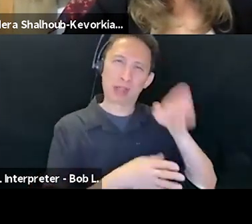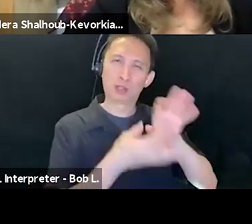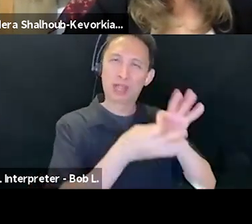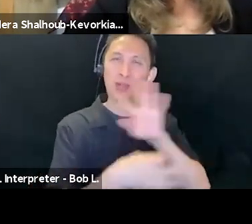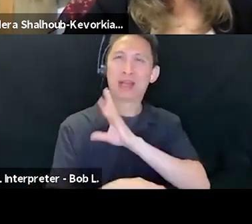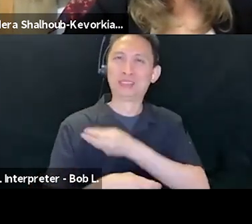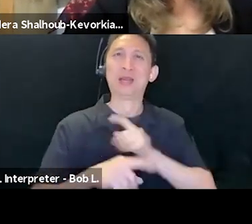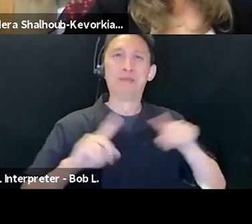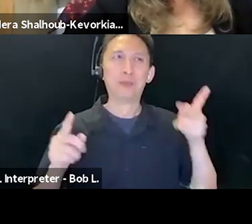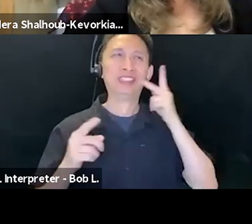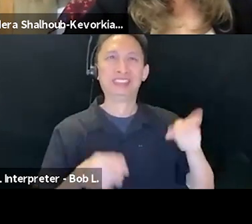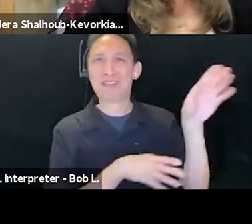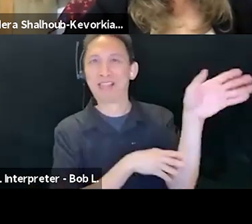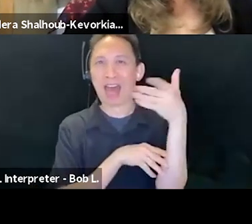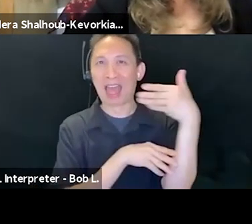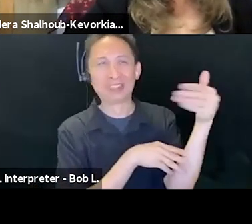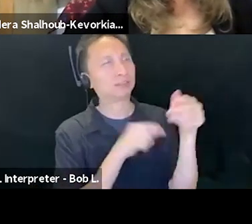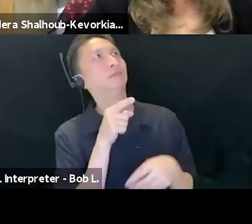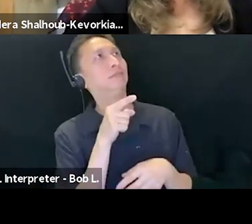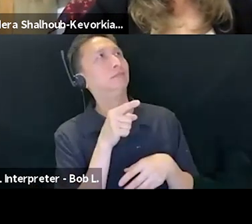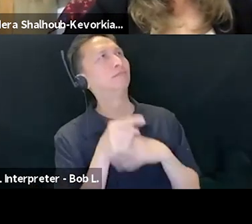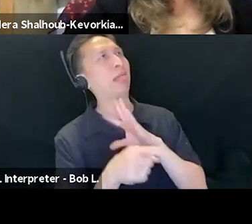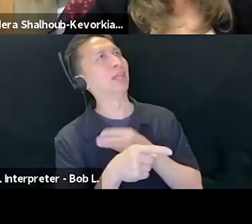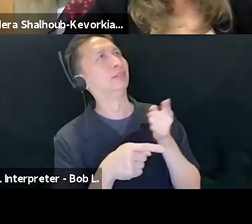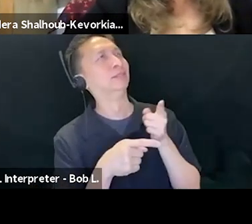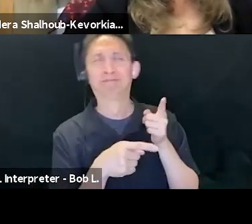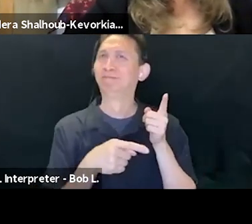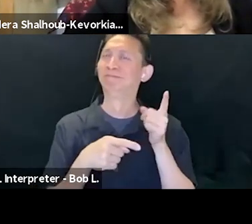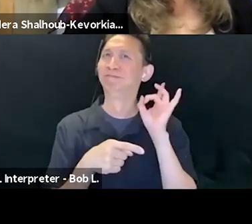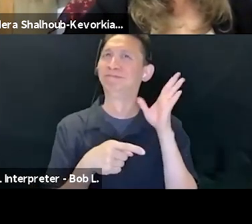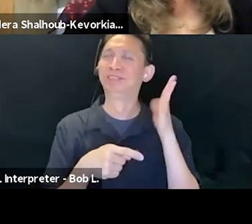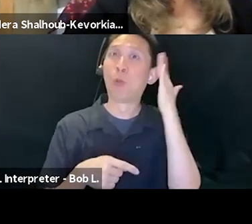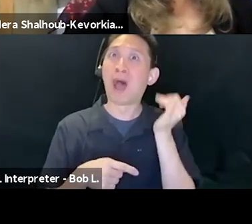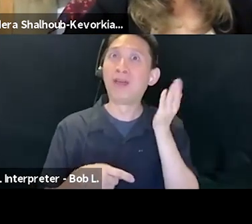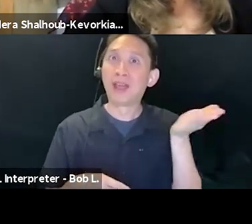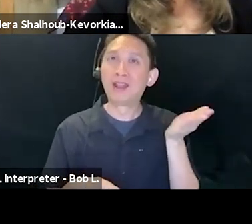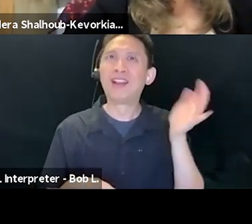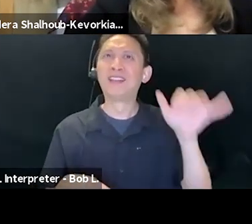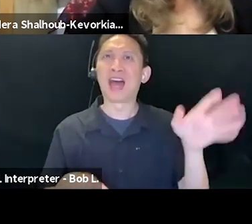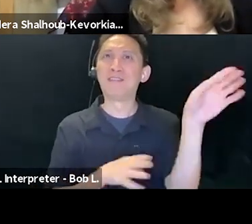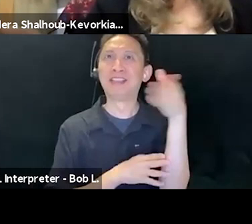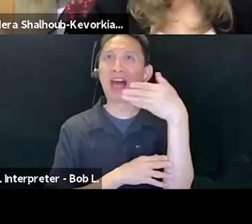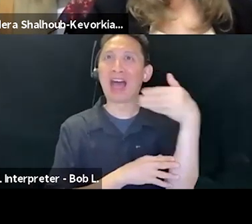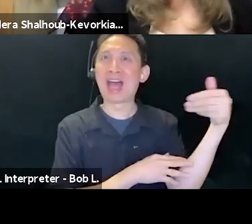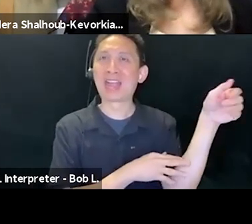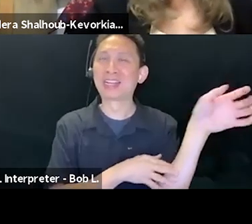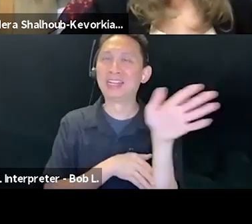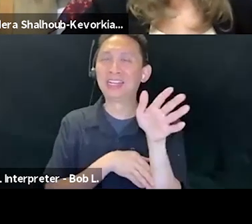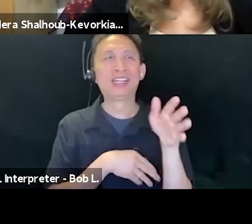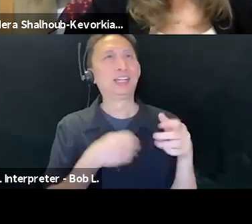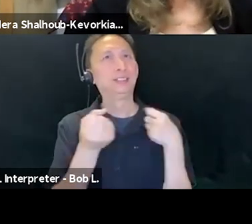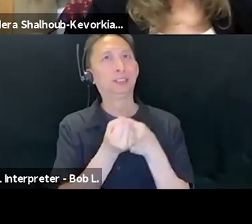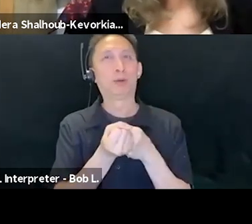you'll see Palestinian flags. And the reason why you see the Palestinian flag is that the Palestinian flag speaks to this greater